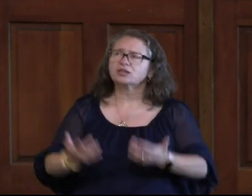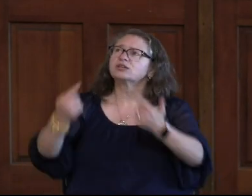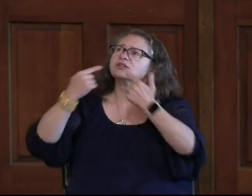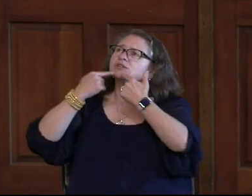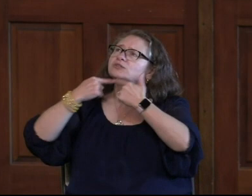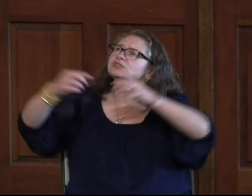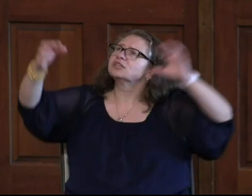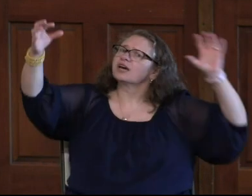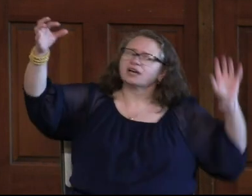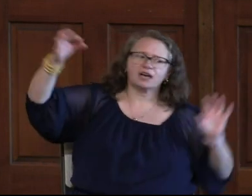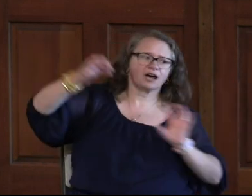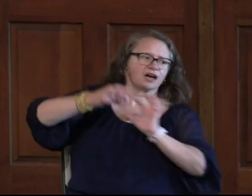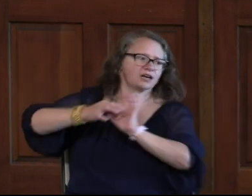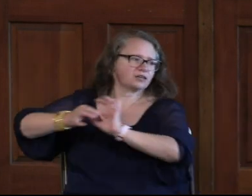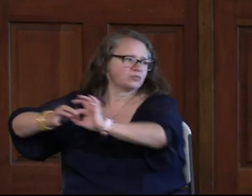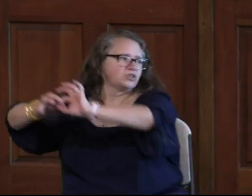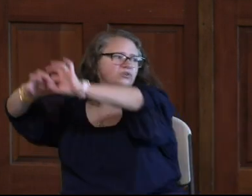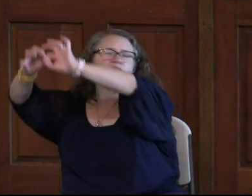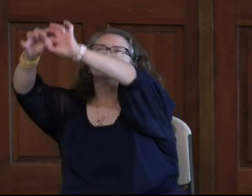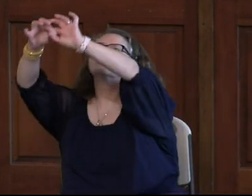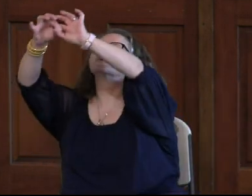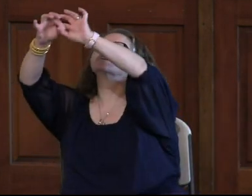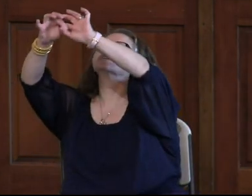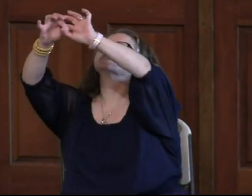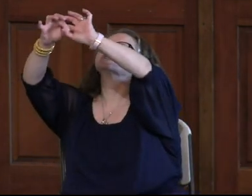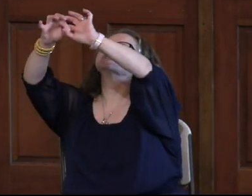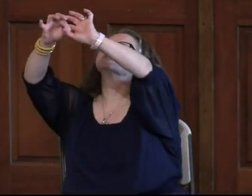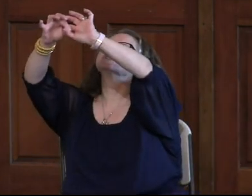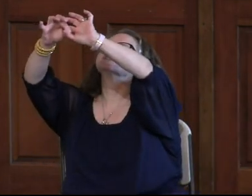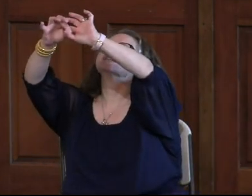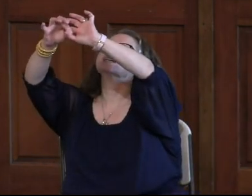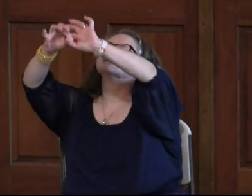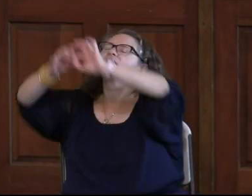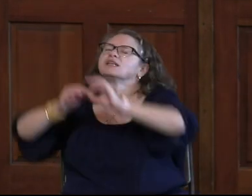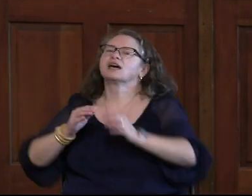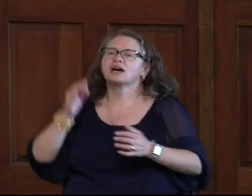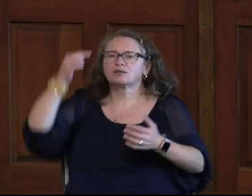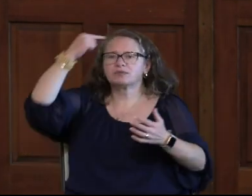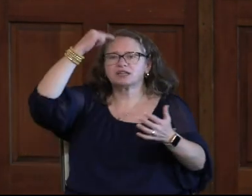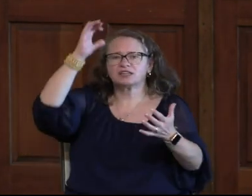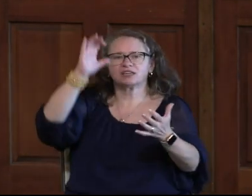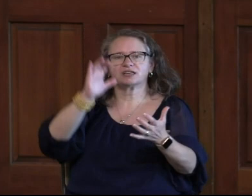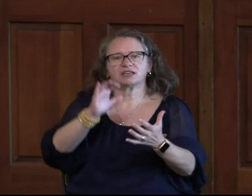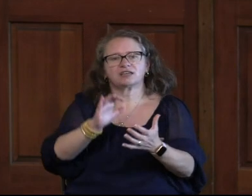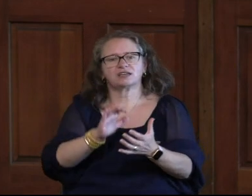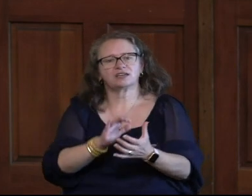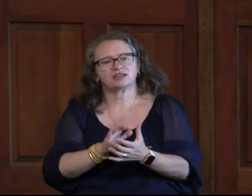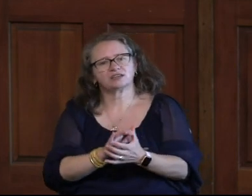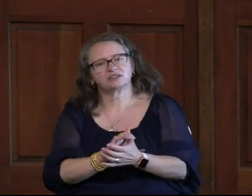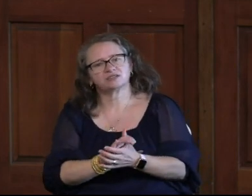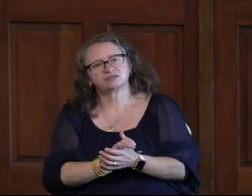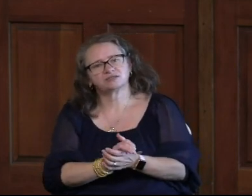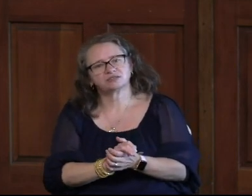You say I am yours And I believe,